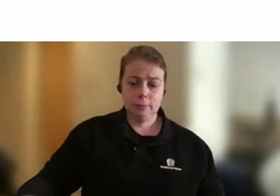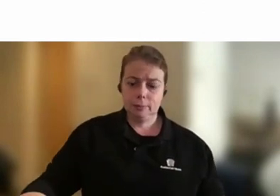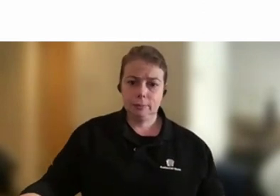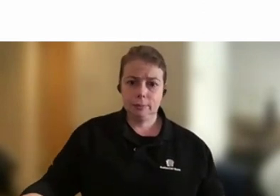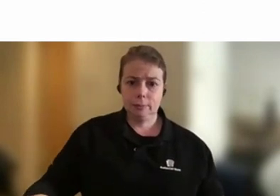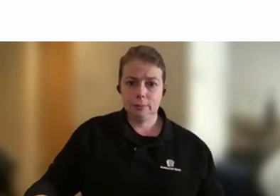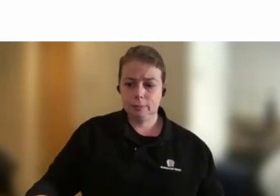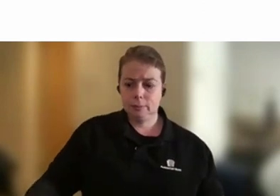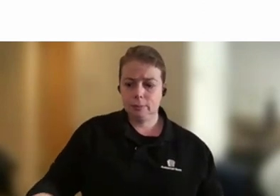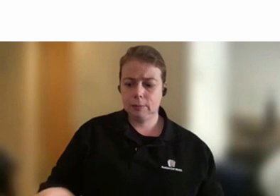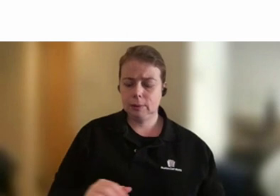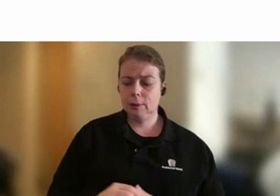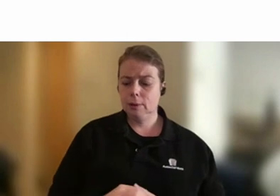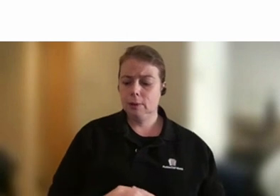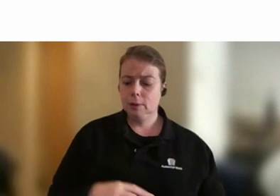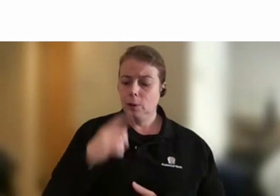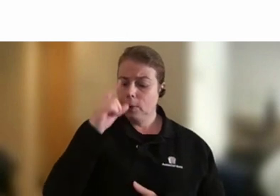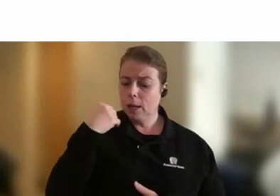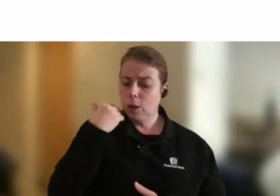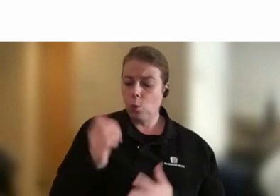Look, we can always do more.